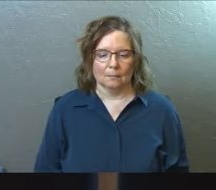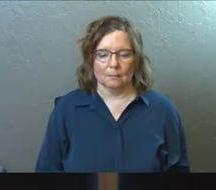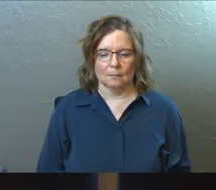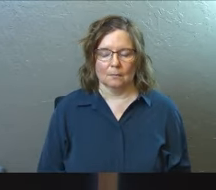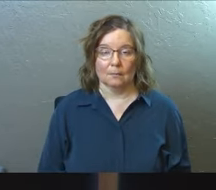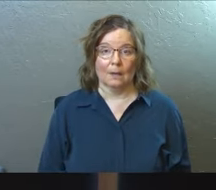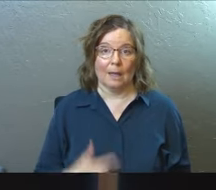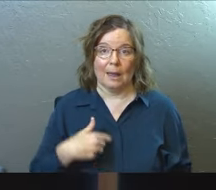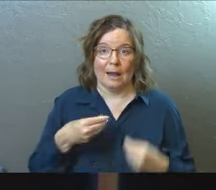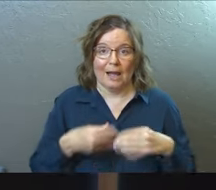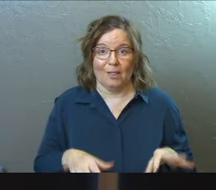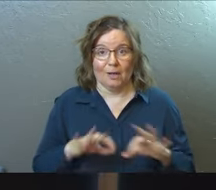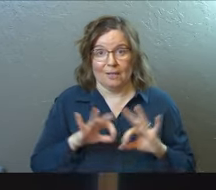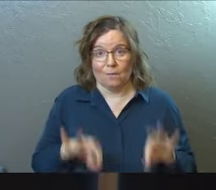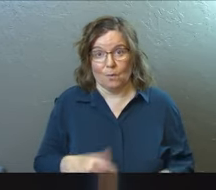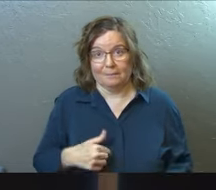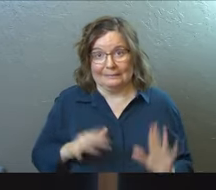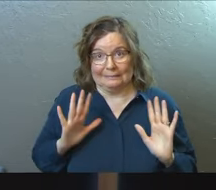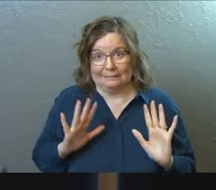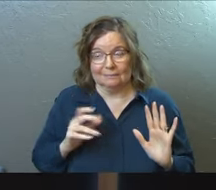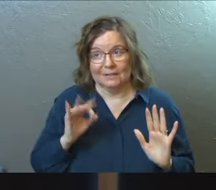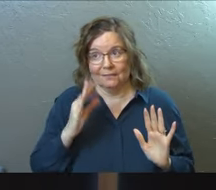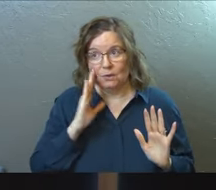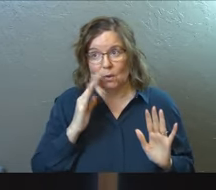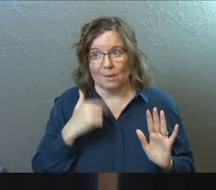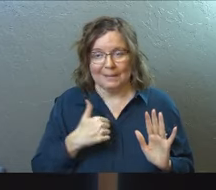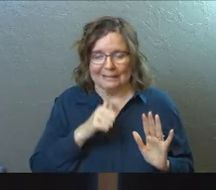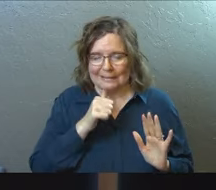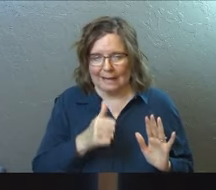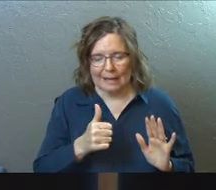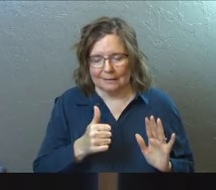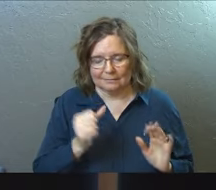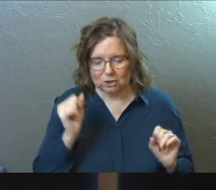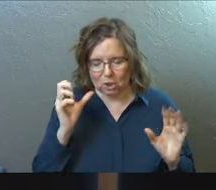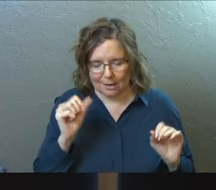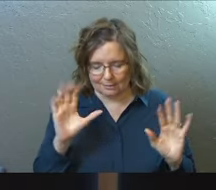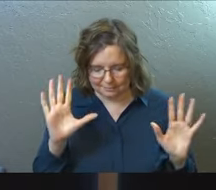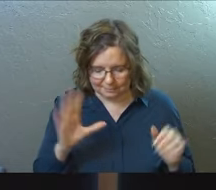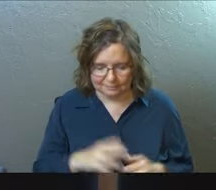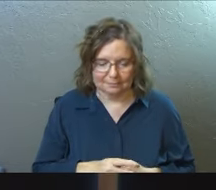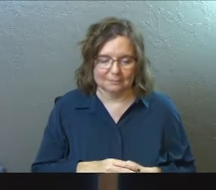And I lost the form which if you know me is not a big shock.